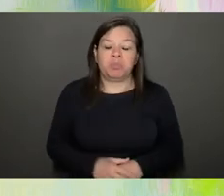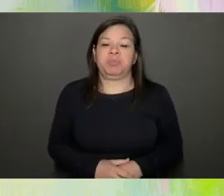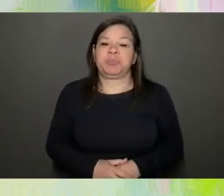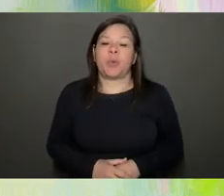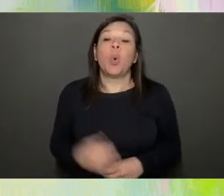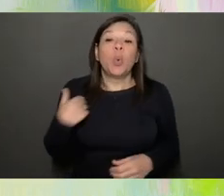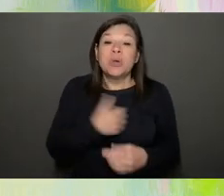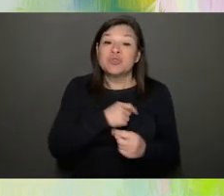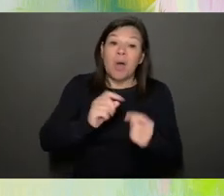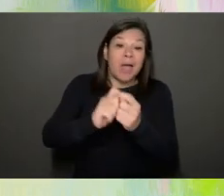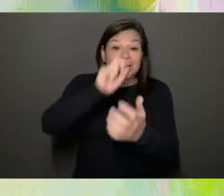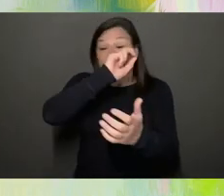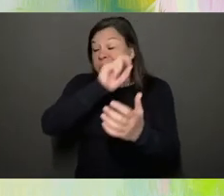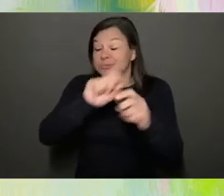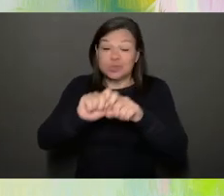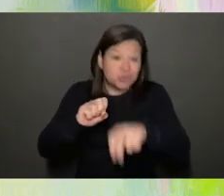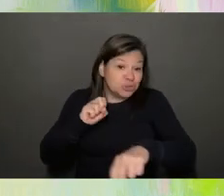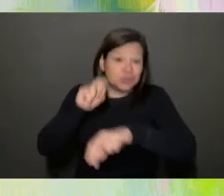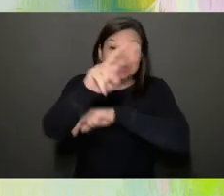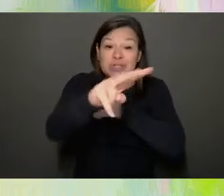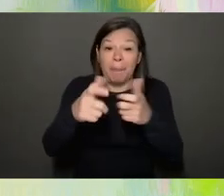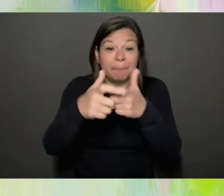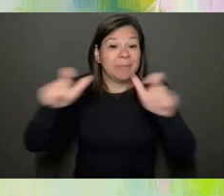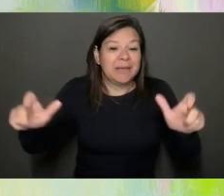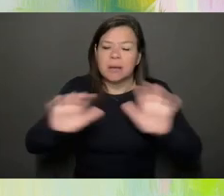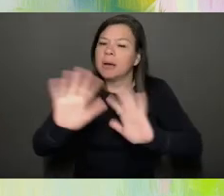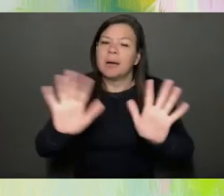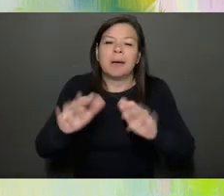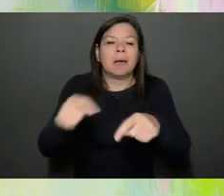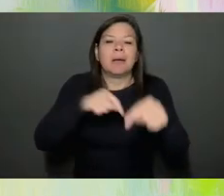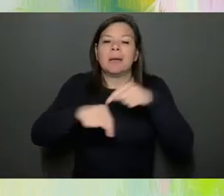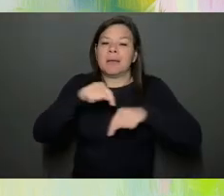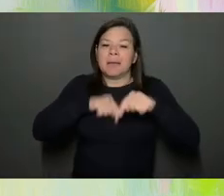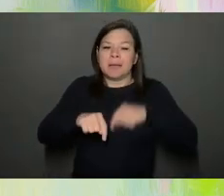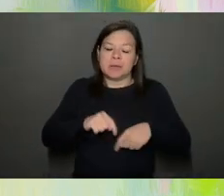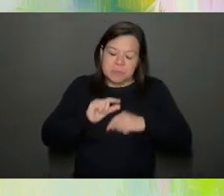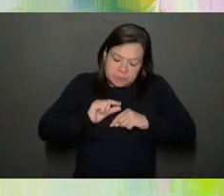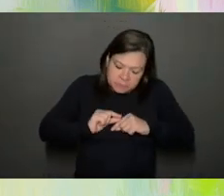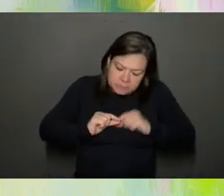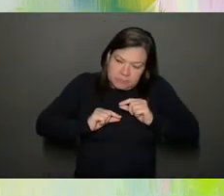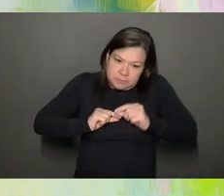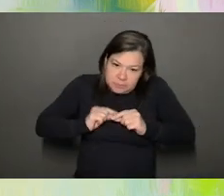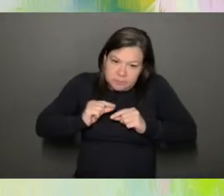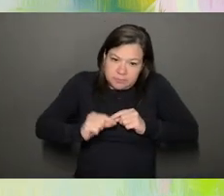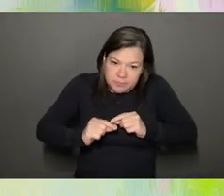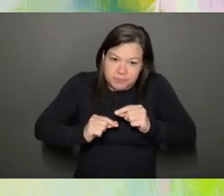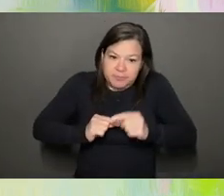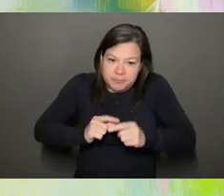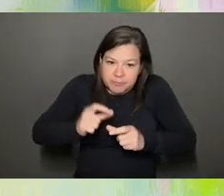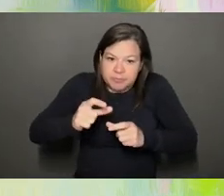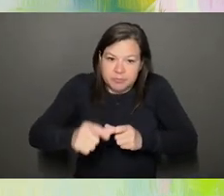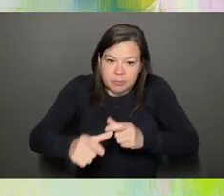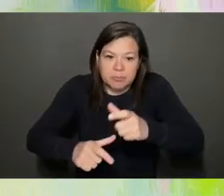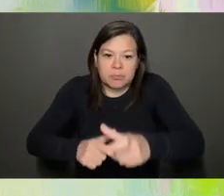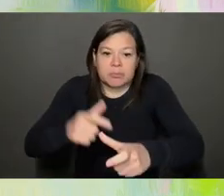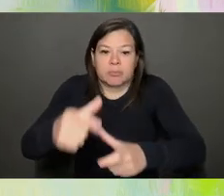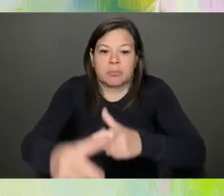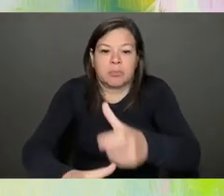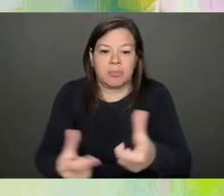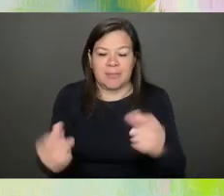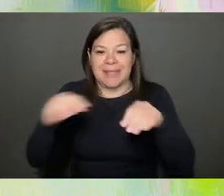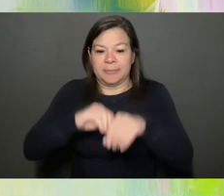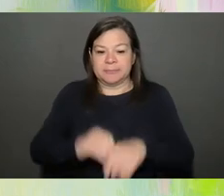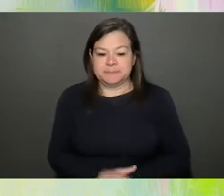these projects have started really small and tried to gain momentum as we go. Very well said. All right,